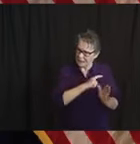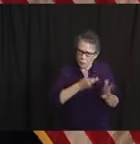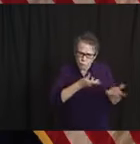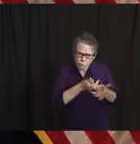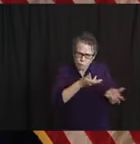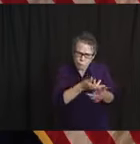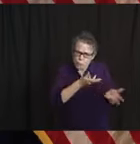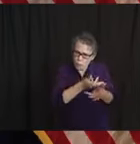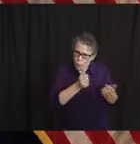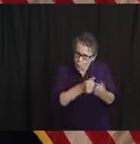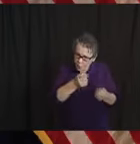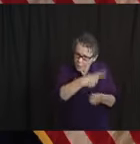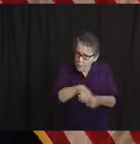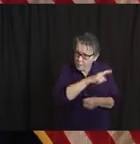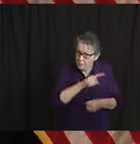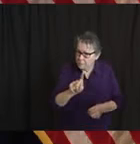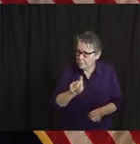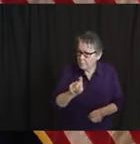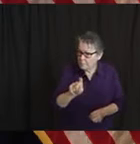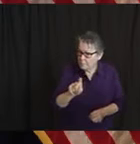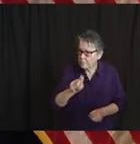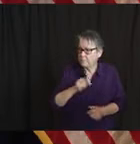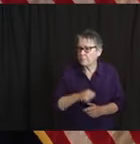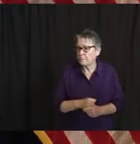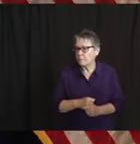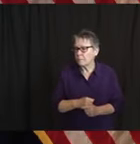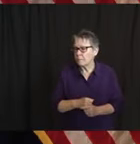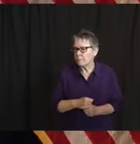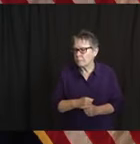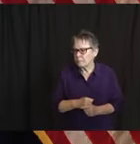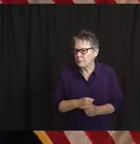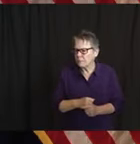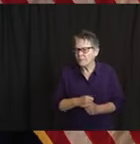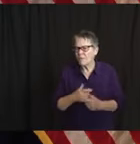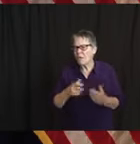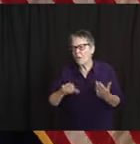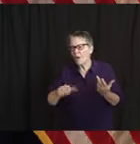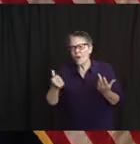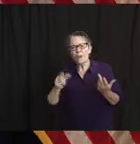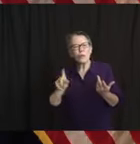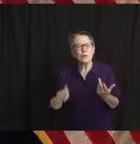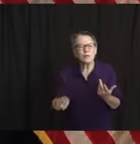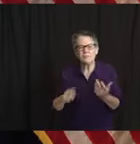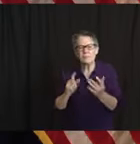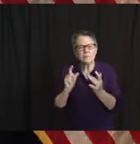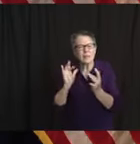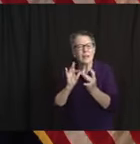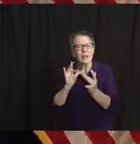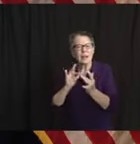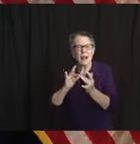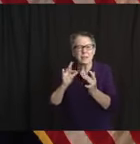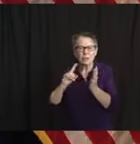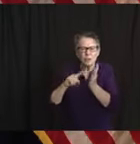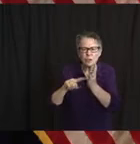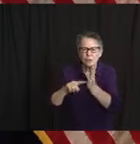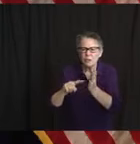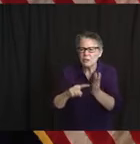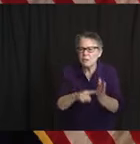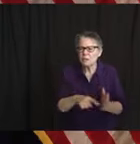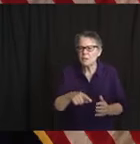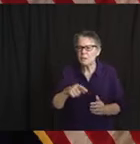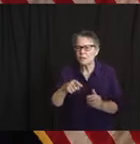data and creating a database of how people got COVID, for instance, from working in a hospital, from another nursing home patient, et cetera?